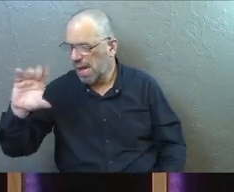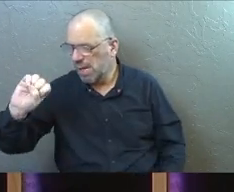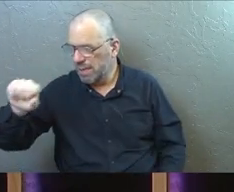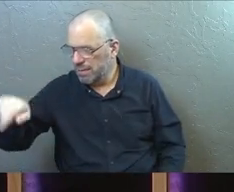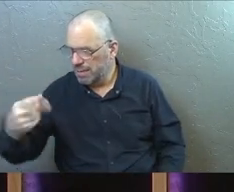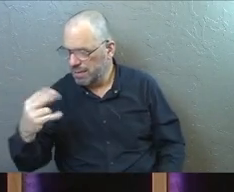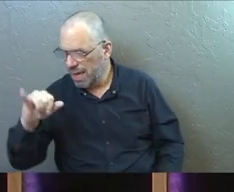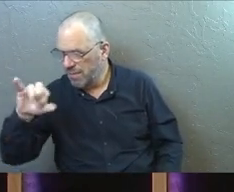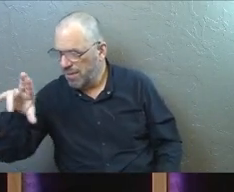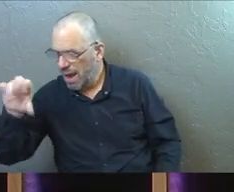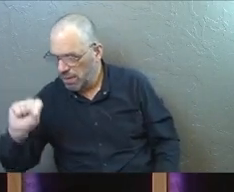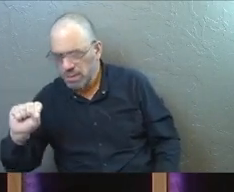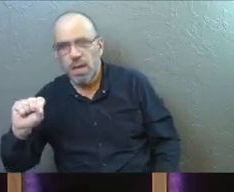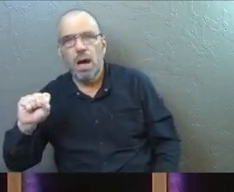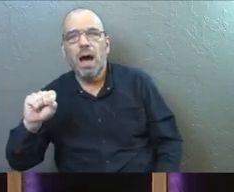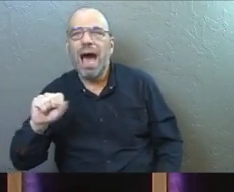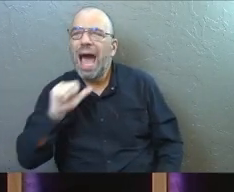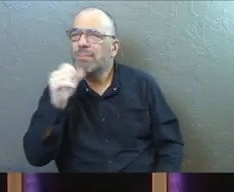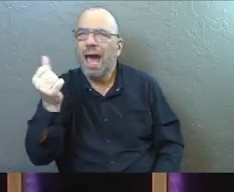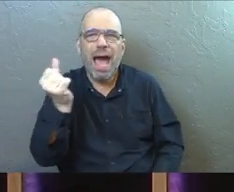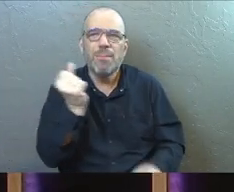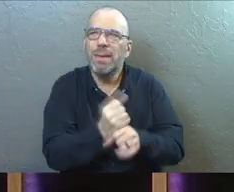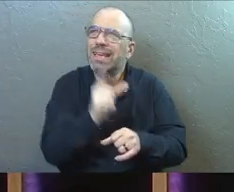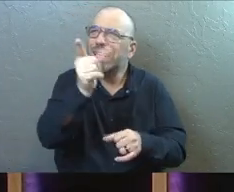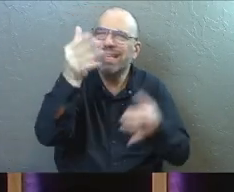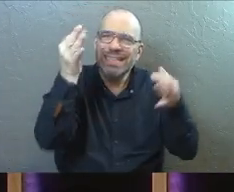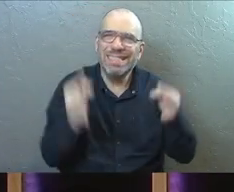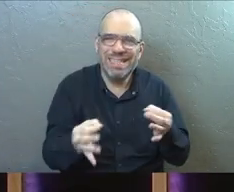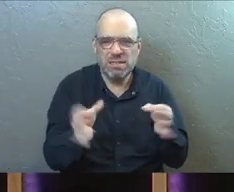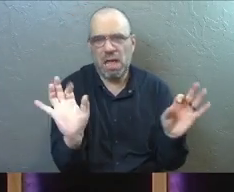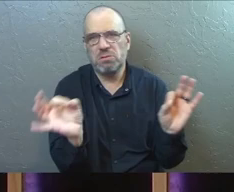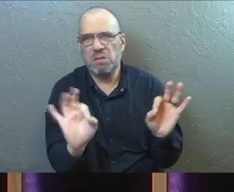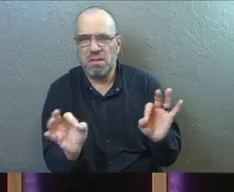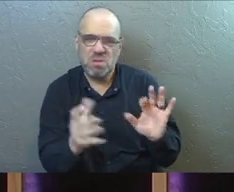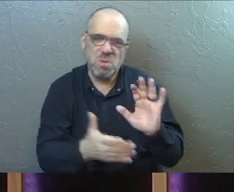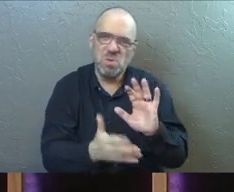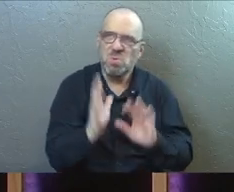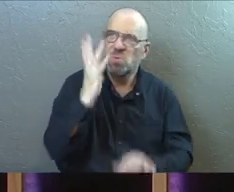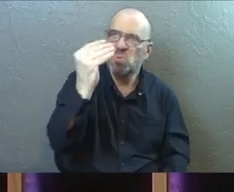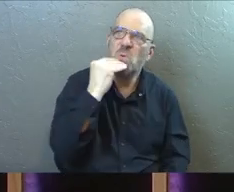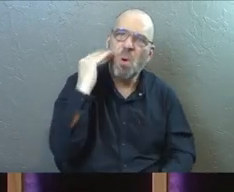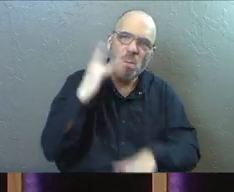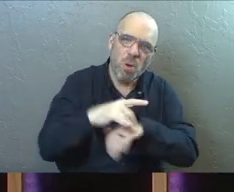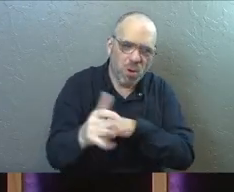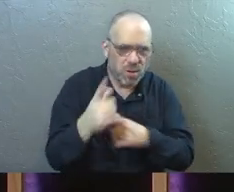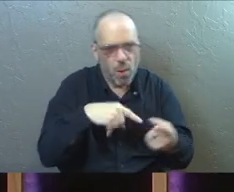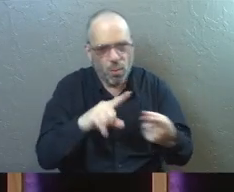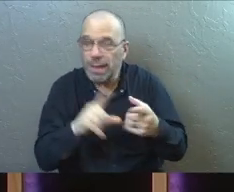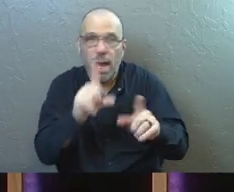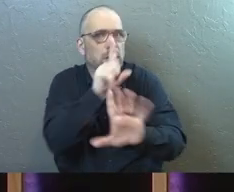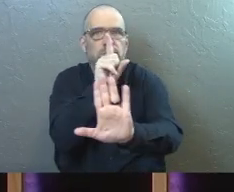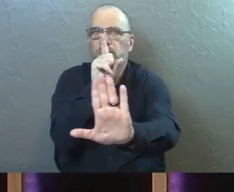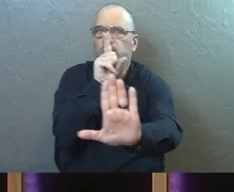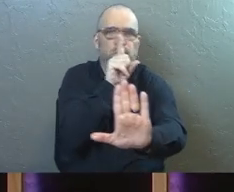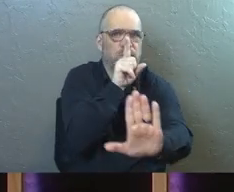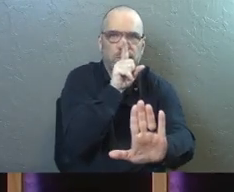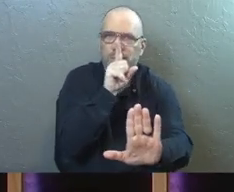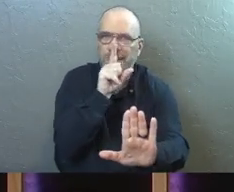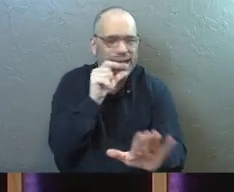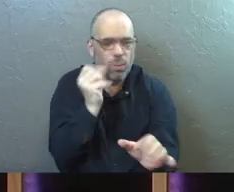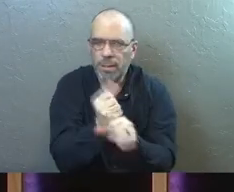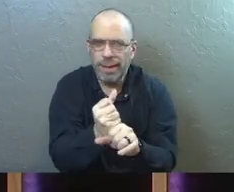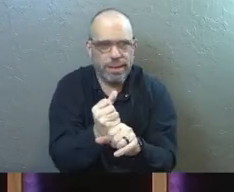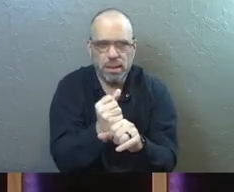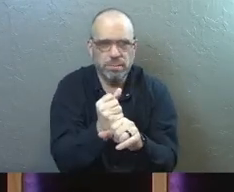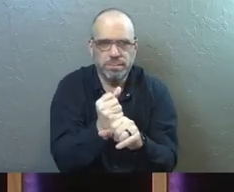trying to oversimplify God's choosing of your going home and how that happens and when that happens. I'm not trying to oversimplify that.